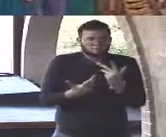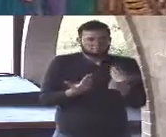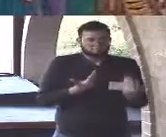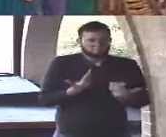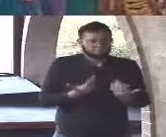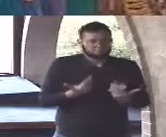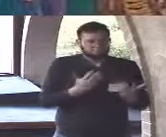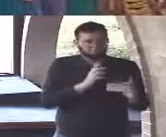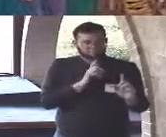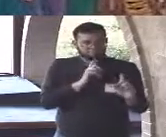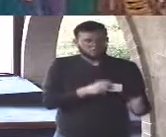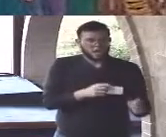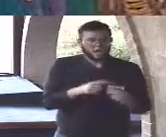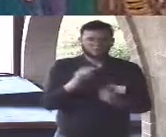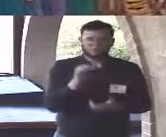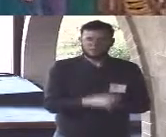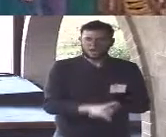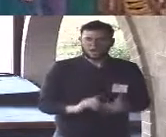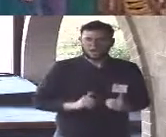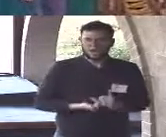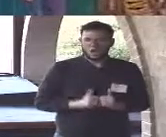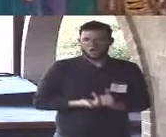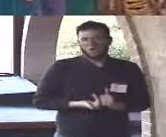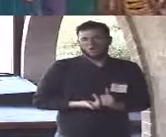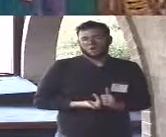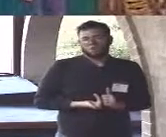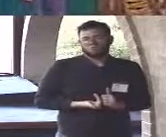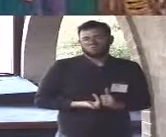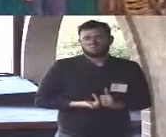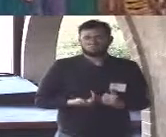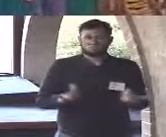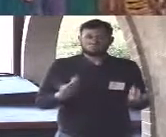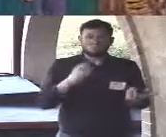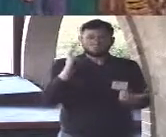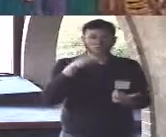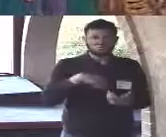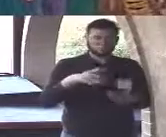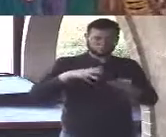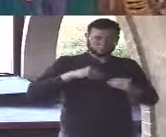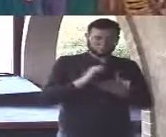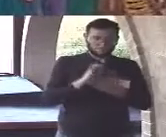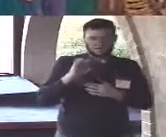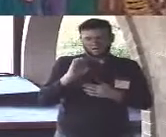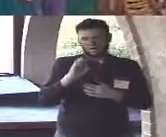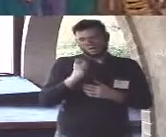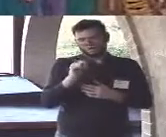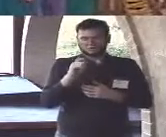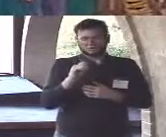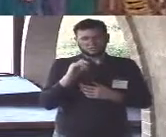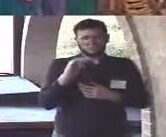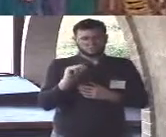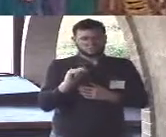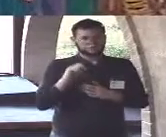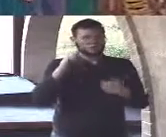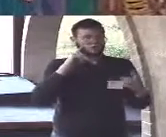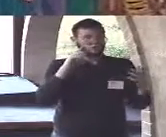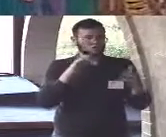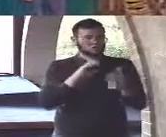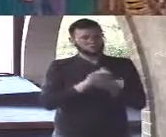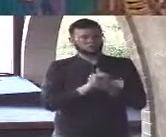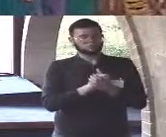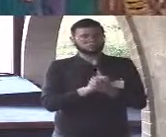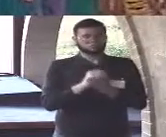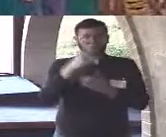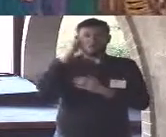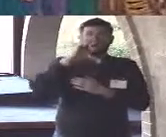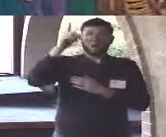it's funny to note that this existentialist conclusion that God cannot be the ultimate source of value meaning and morality in our